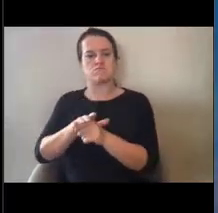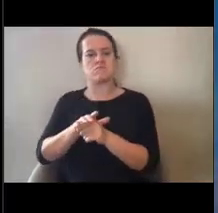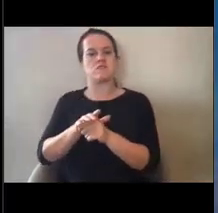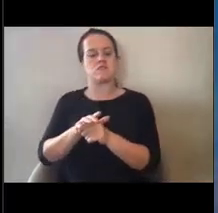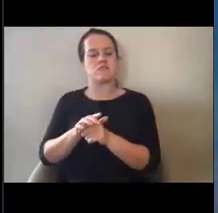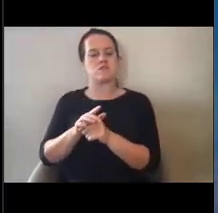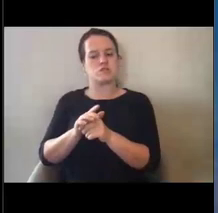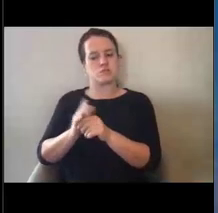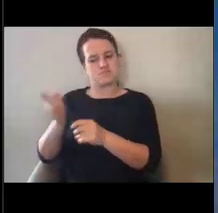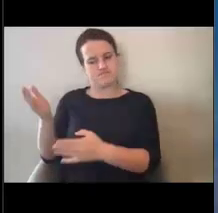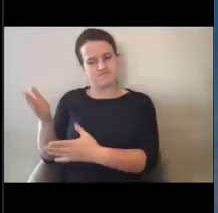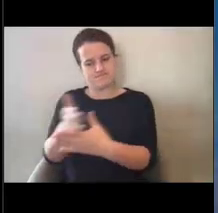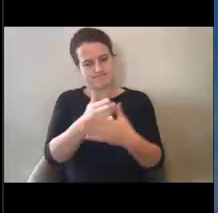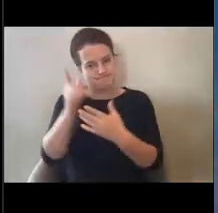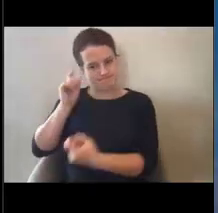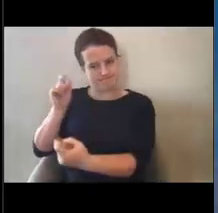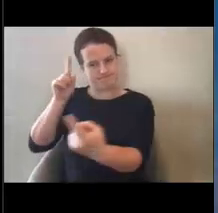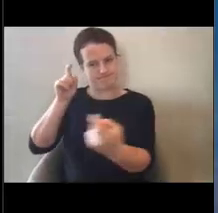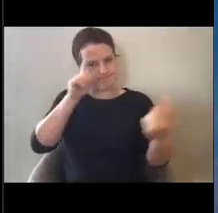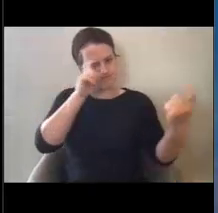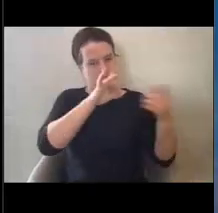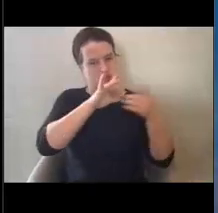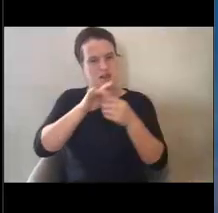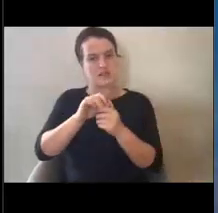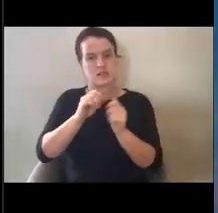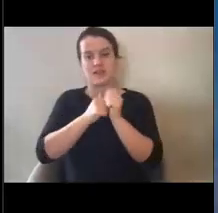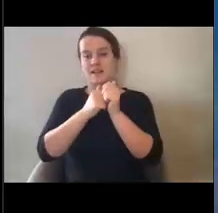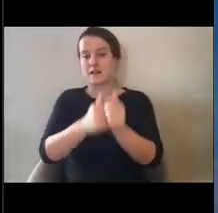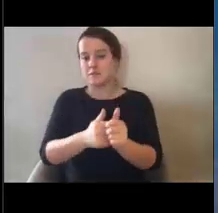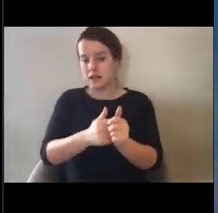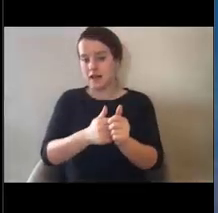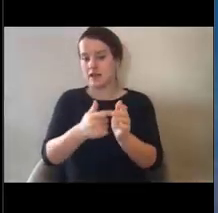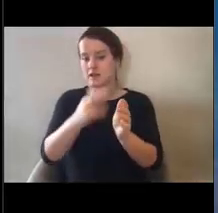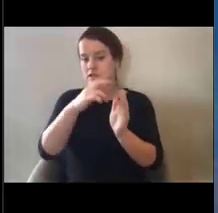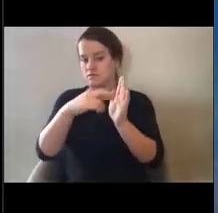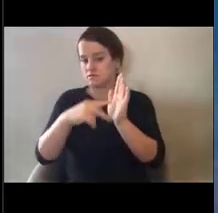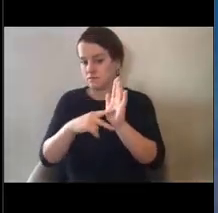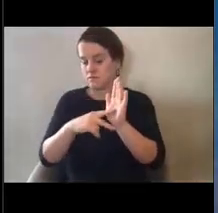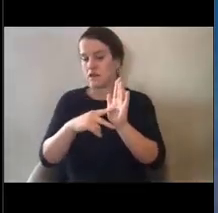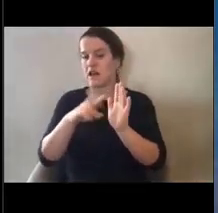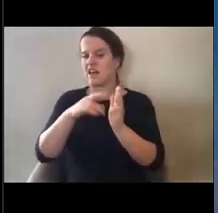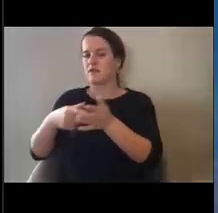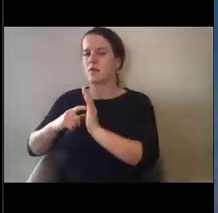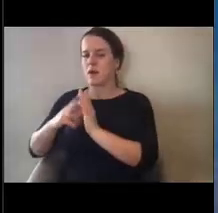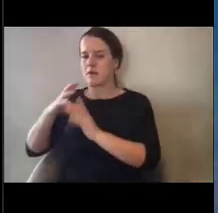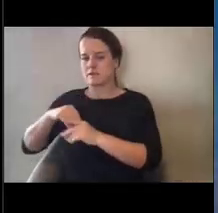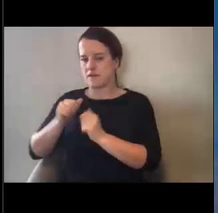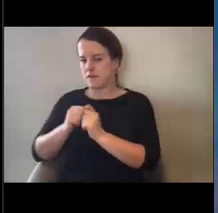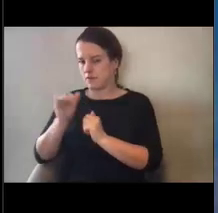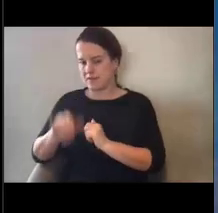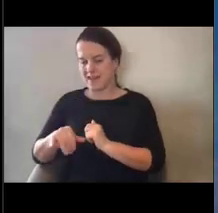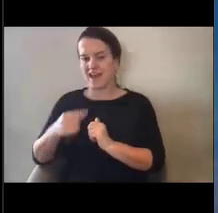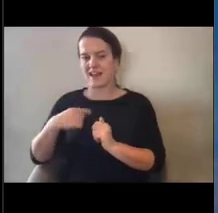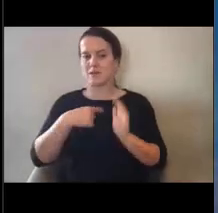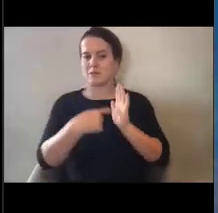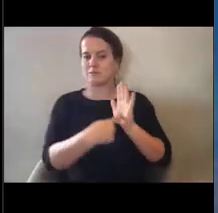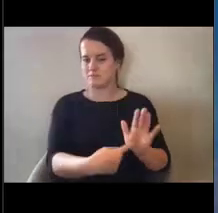understanding of the compliance and the requirements we're going to be walking through with you today.